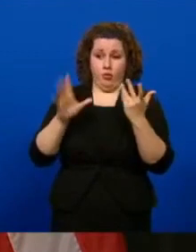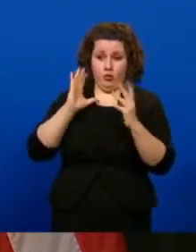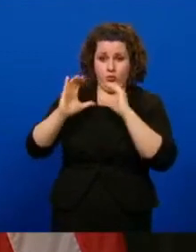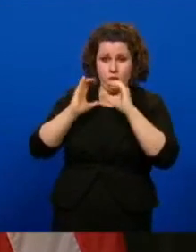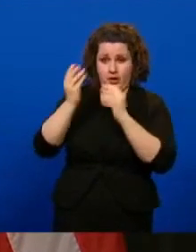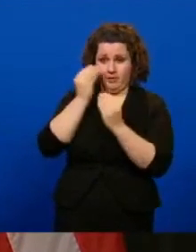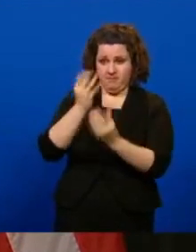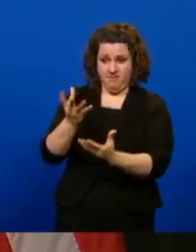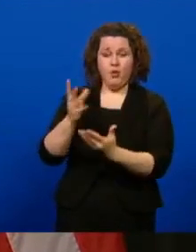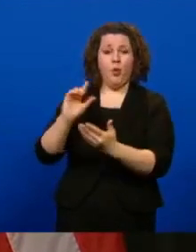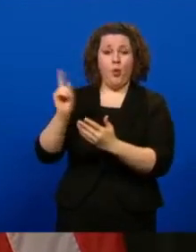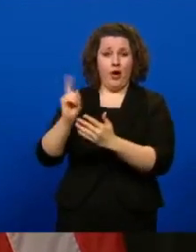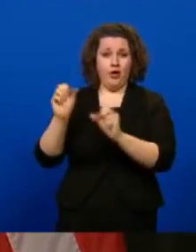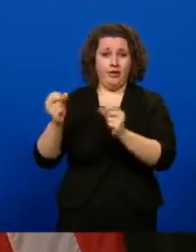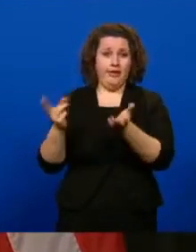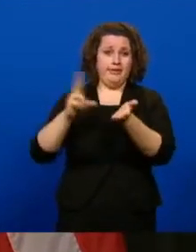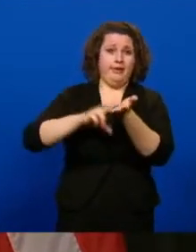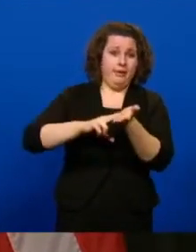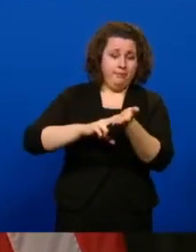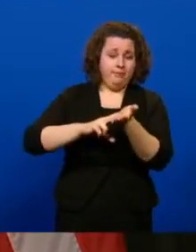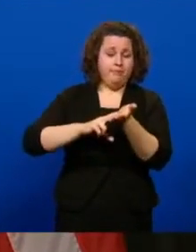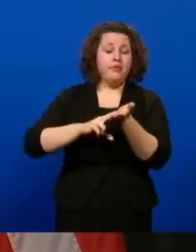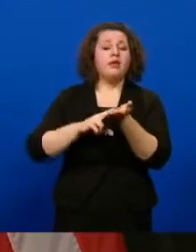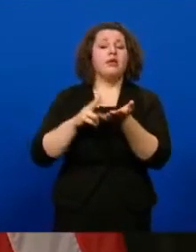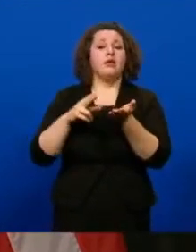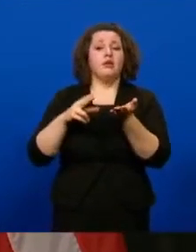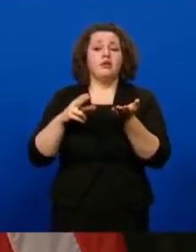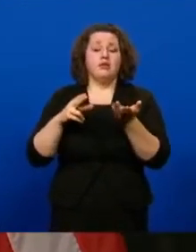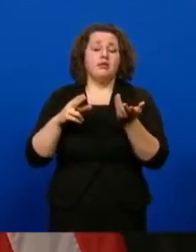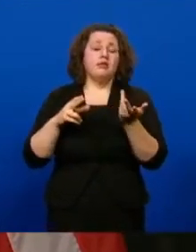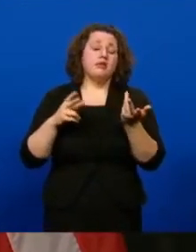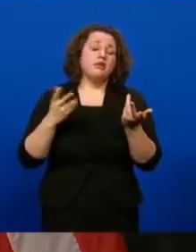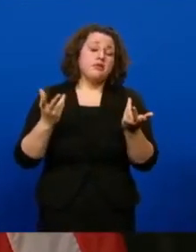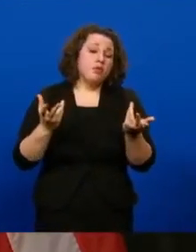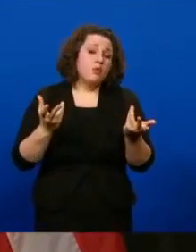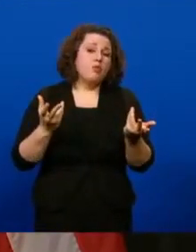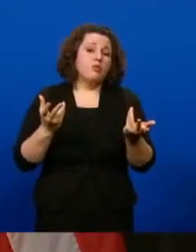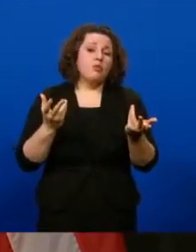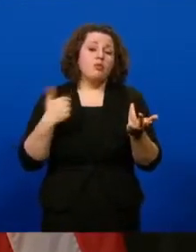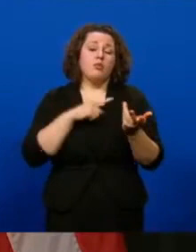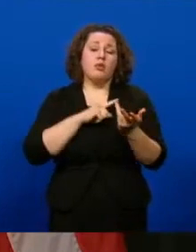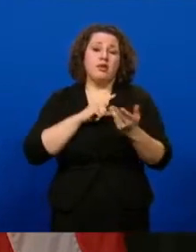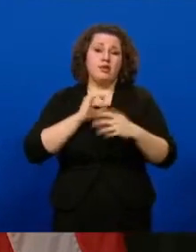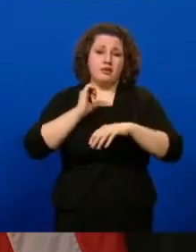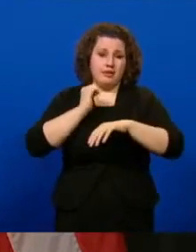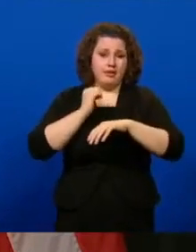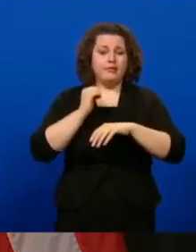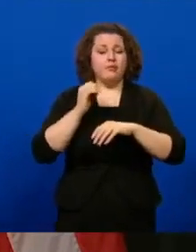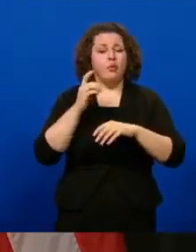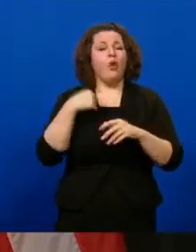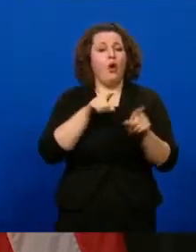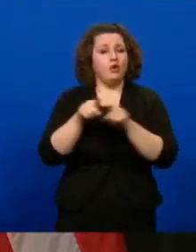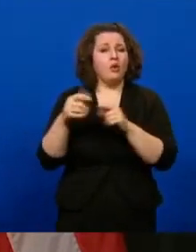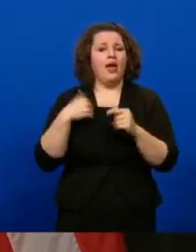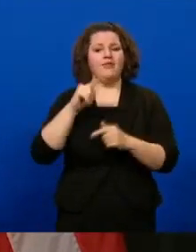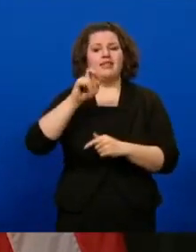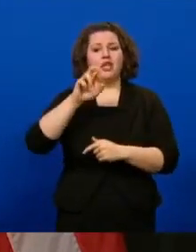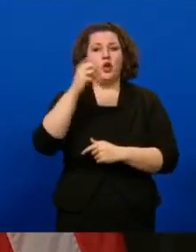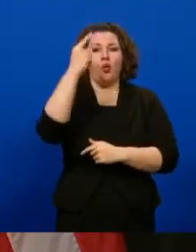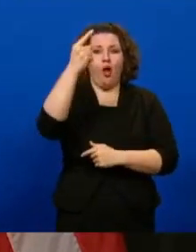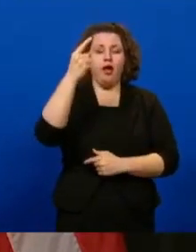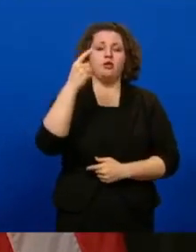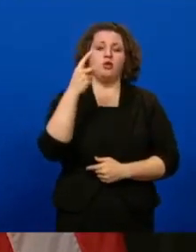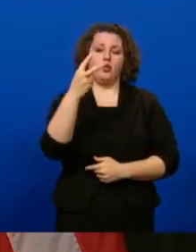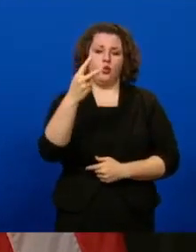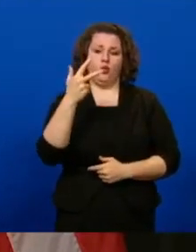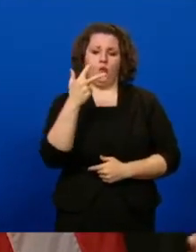let them know where they go to sign up for that as they become eligible. We put together tier, in addition to that, we have tier one, tier